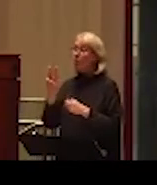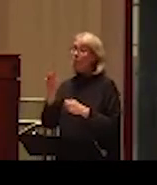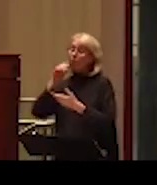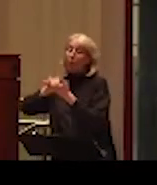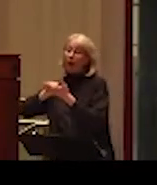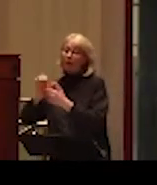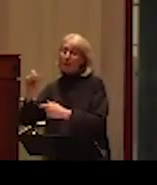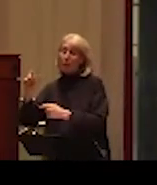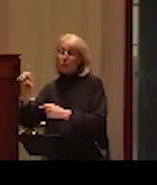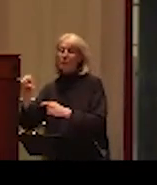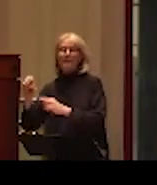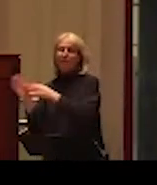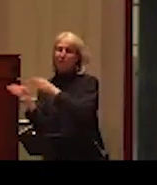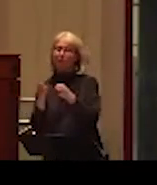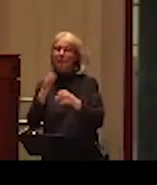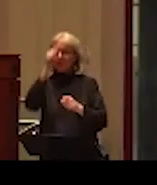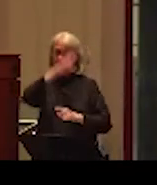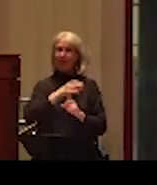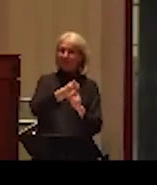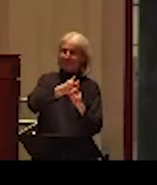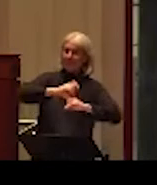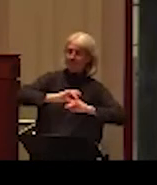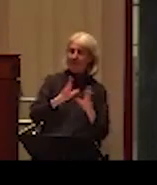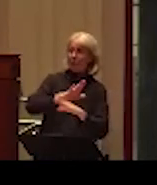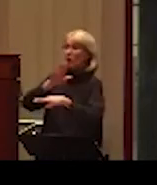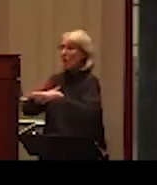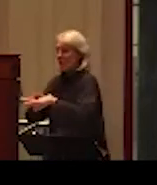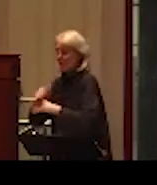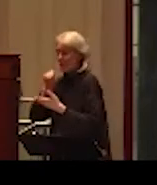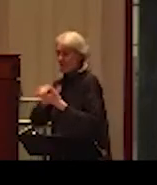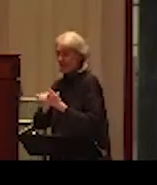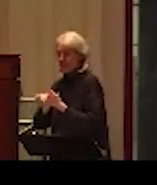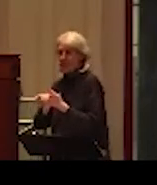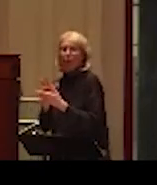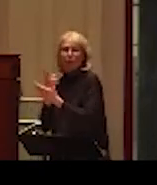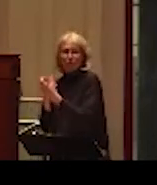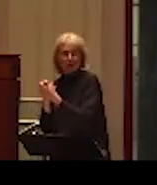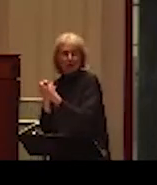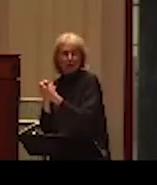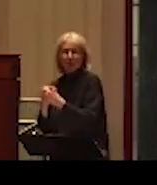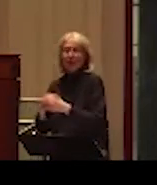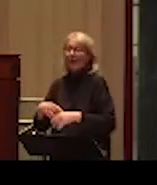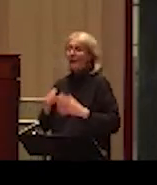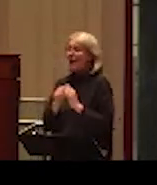focus on violent men, and the way to resolve or address issue of intimate partner violence was to change